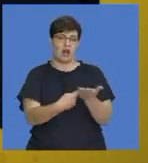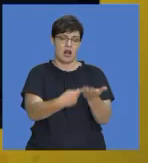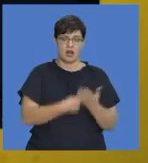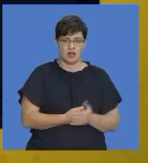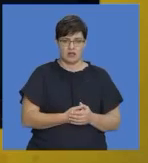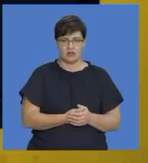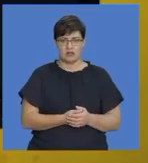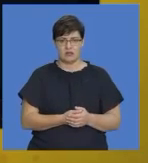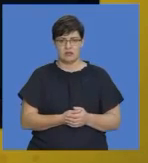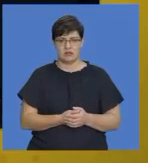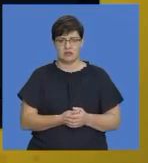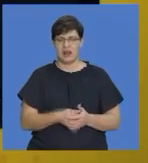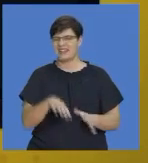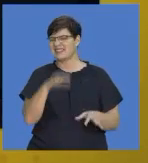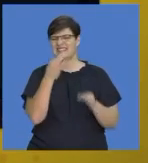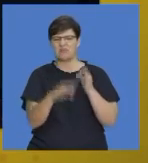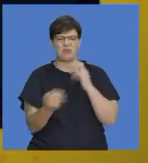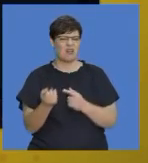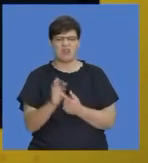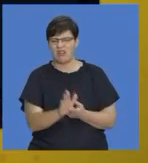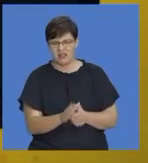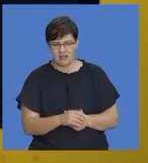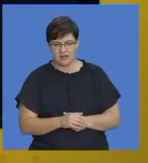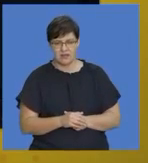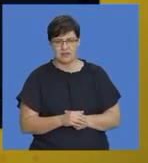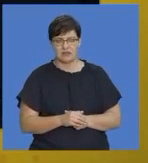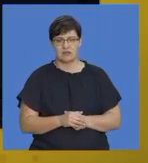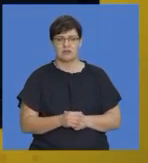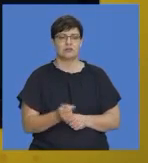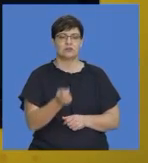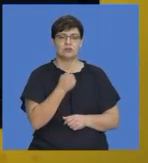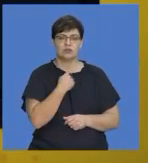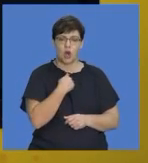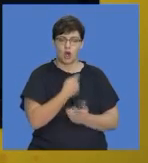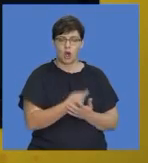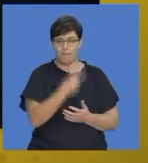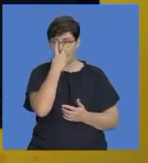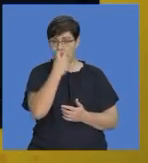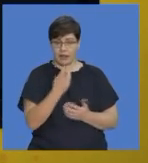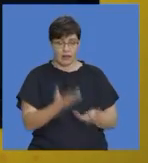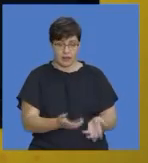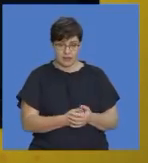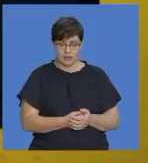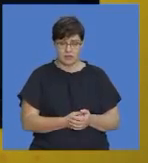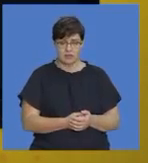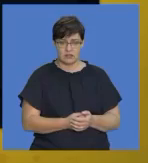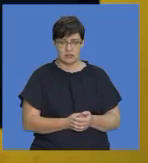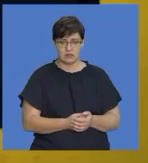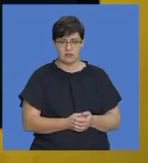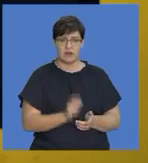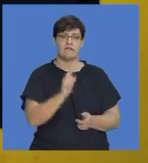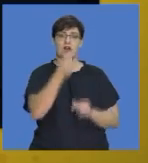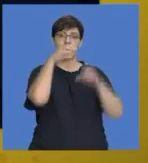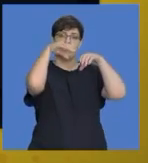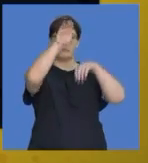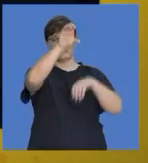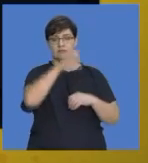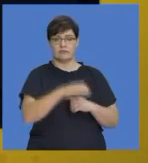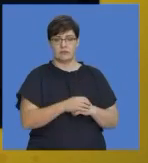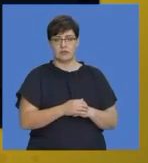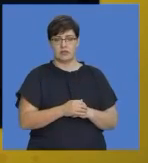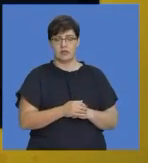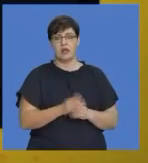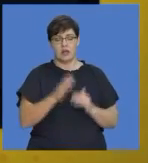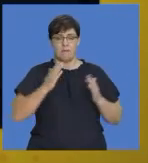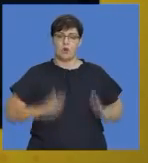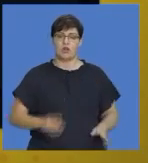use a very simple example and the dog is obviously black in colour. In your first paragraph in your body, you decide to say,